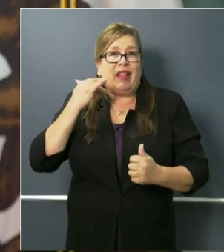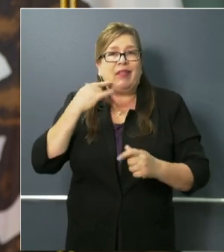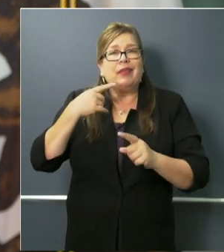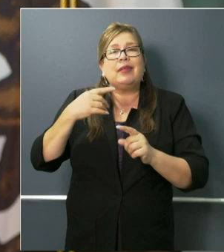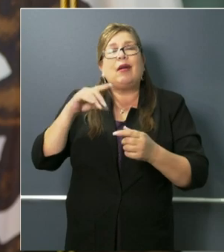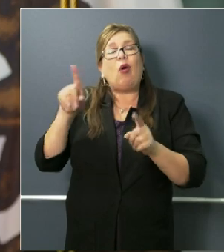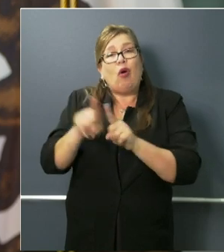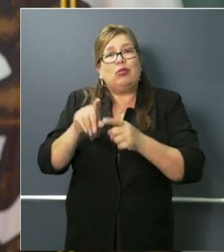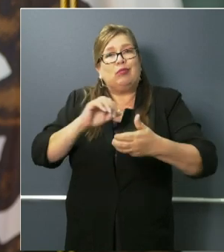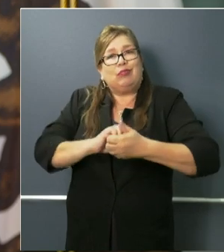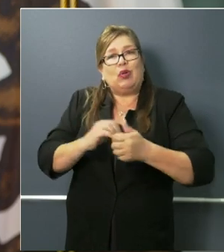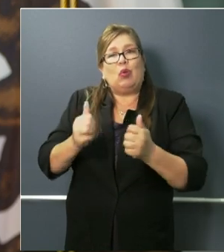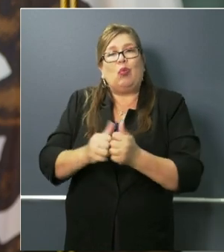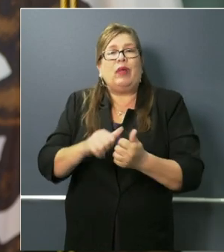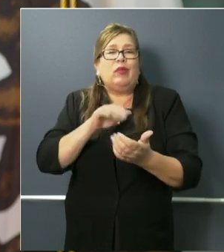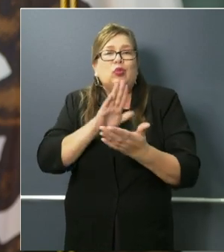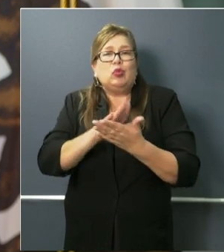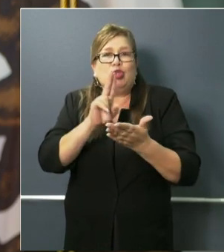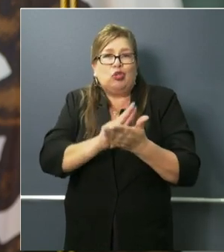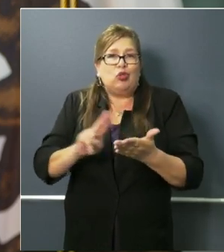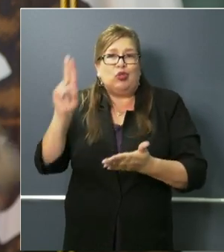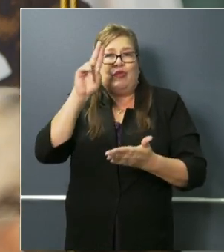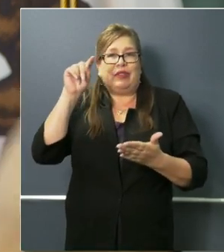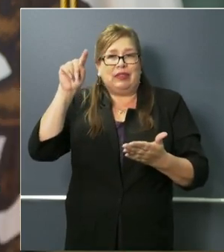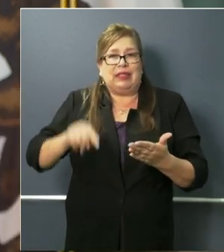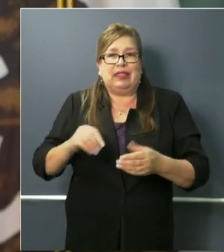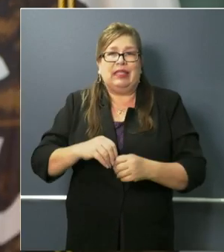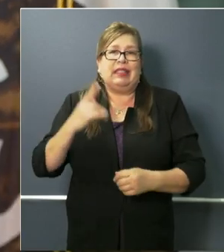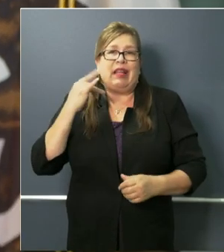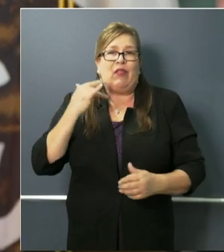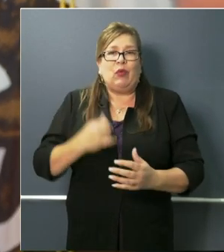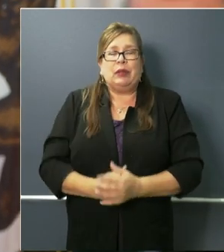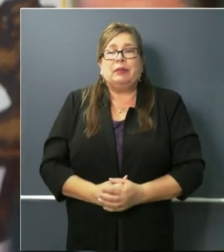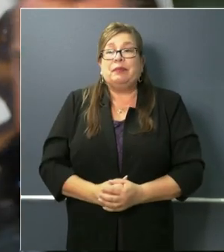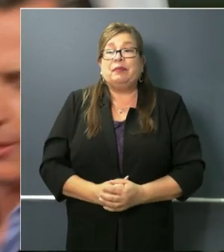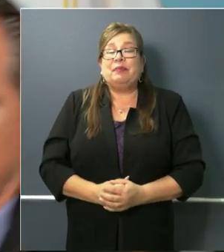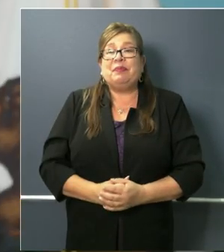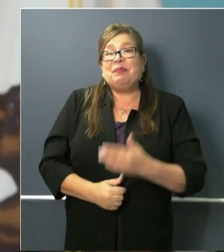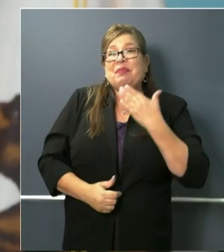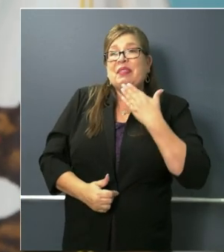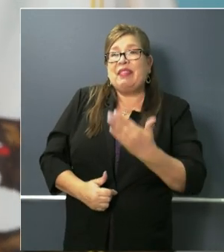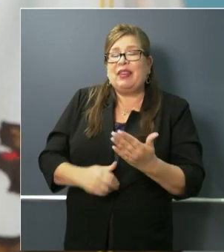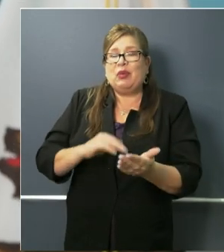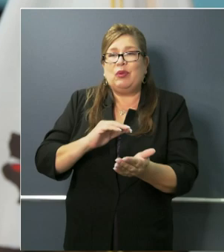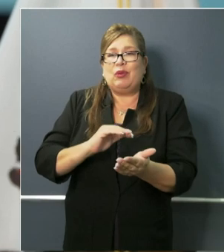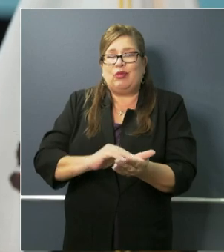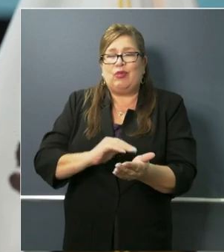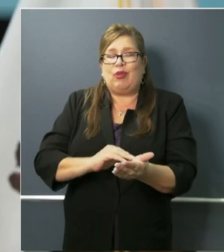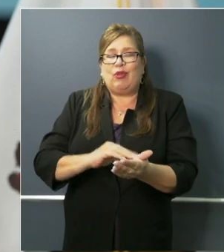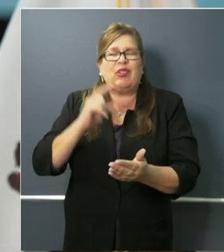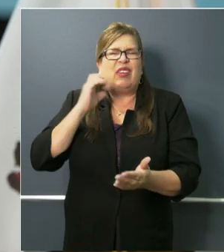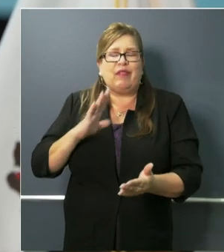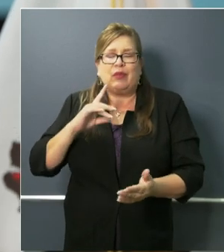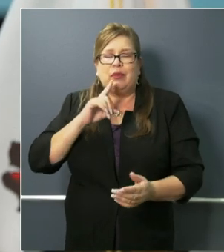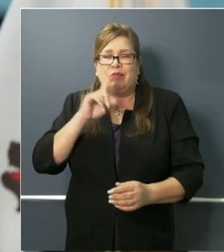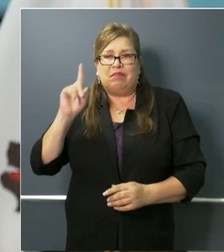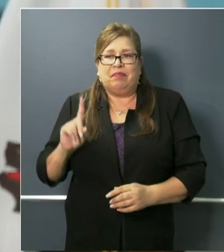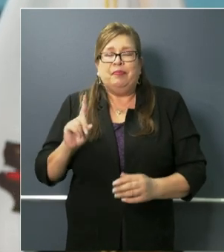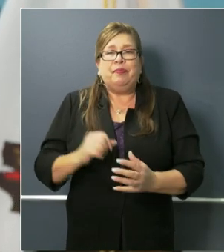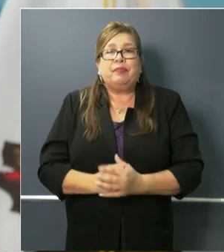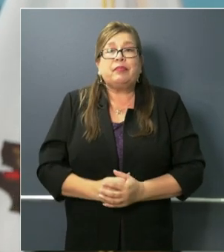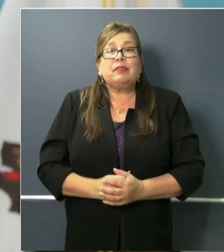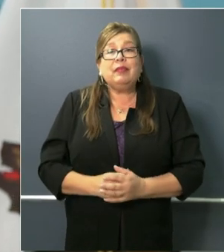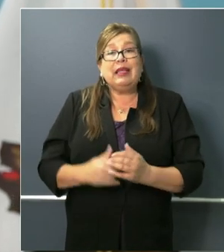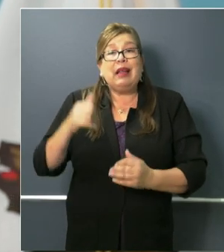academic institutions. Thank you. Thank you, Dr. Paul. You're on the line. Perhaps you can illuminate us